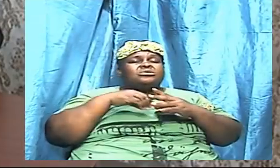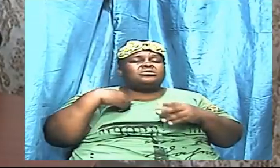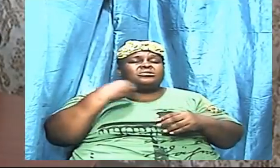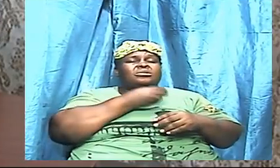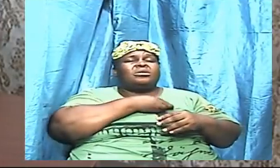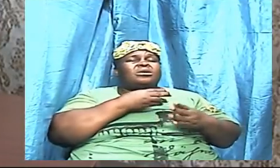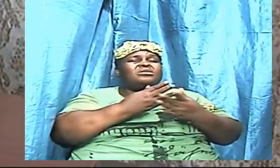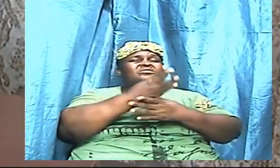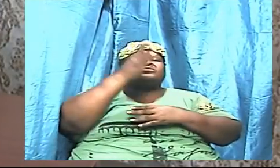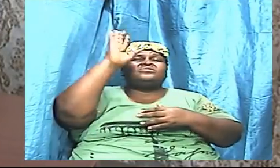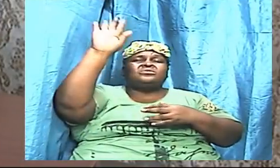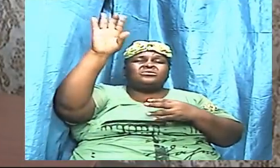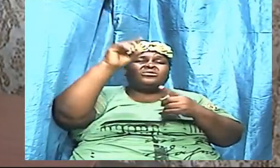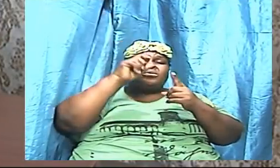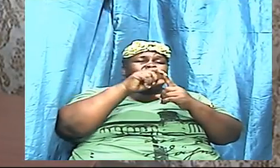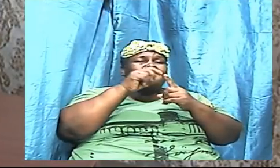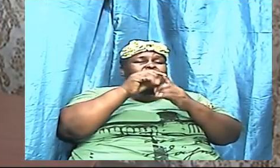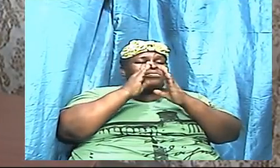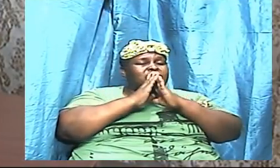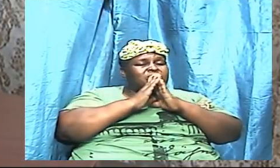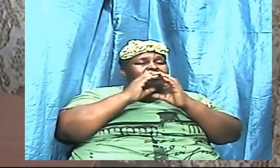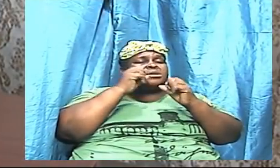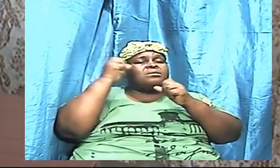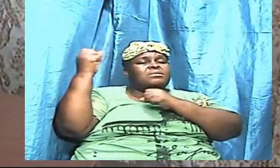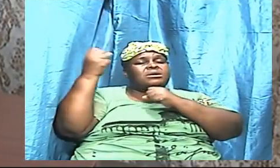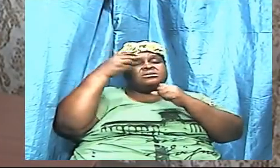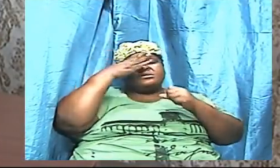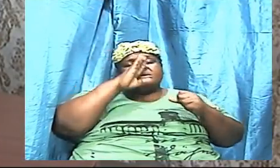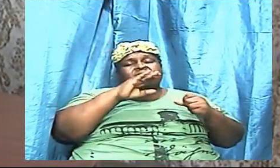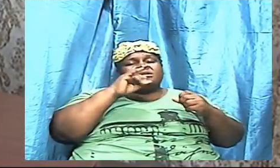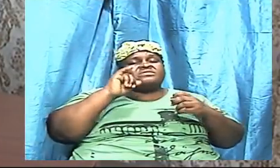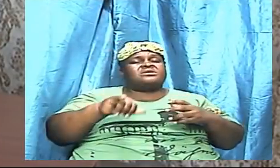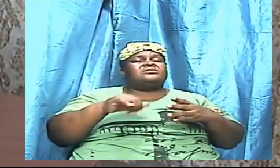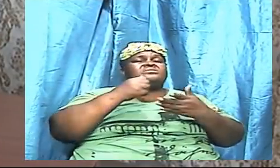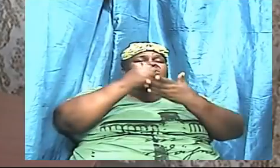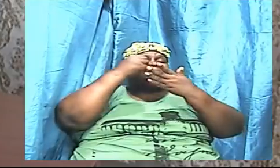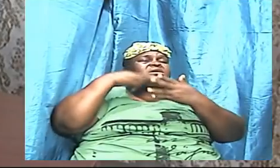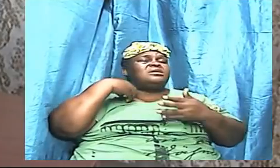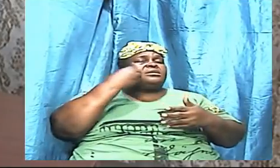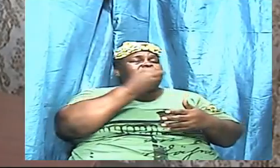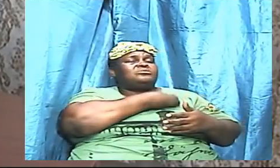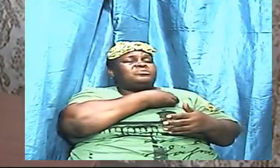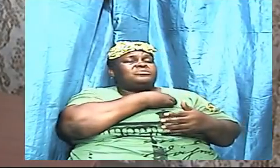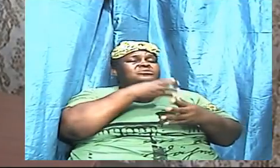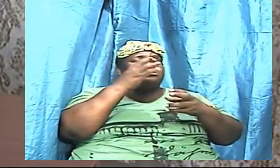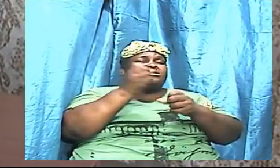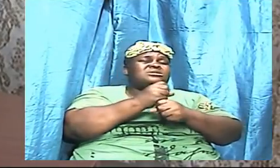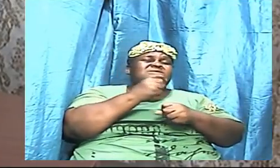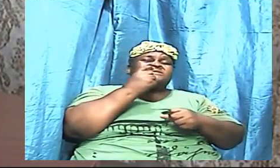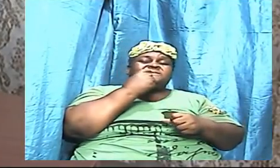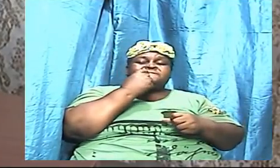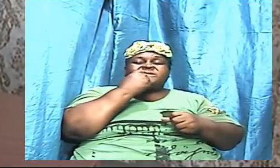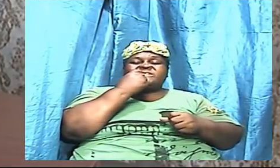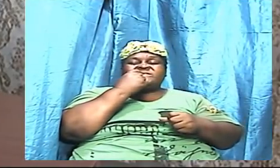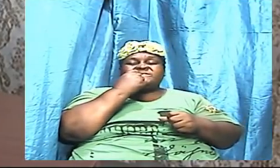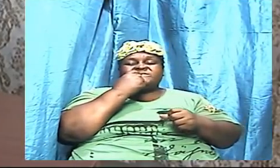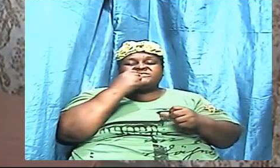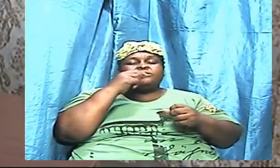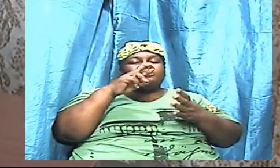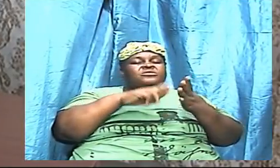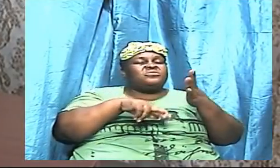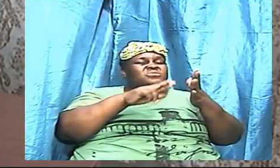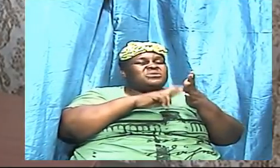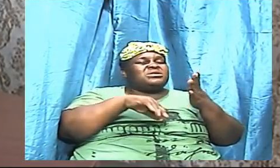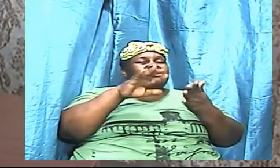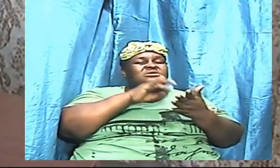through your words and I pray mighty God that you will help us to take seriously the reading